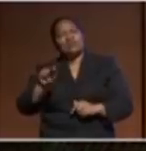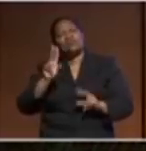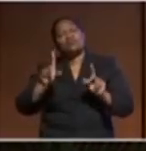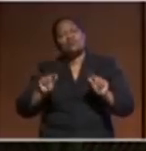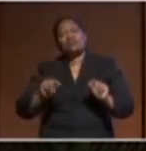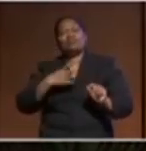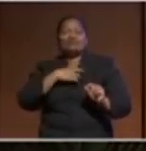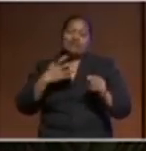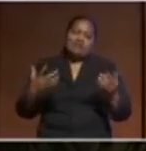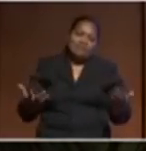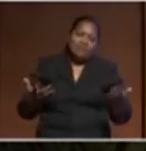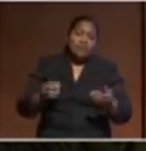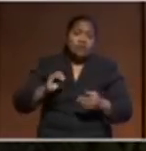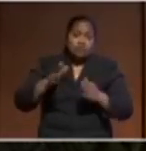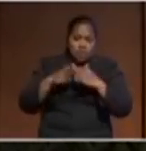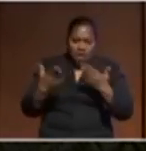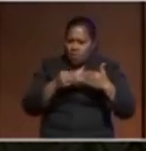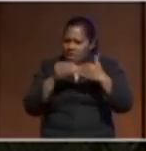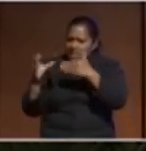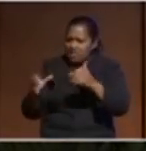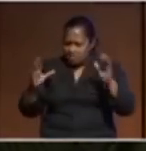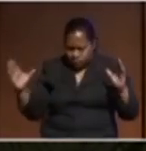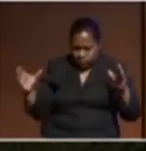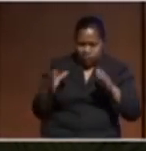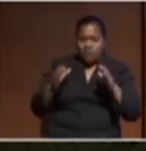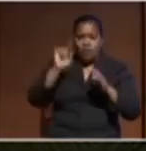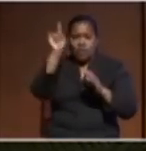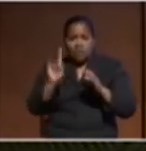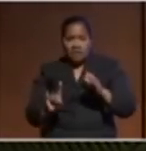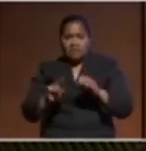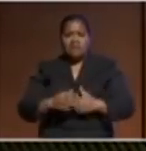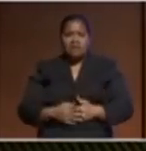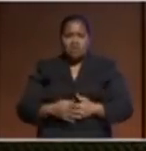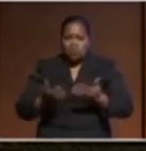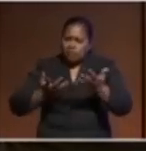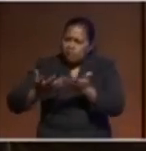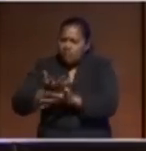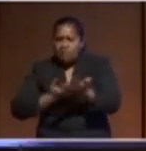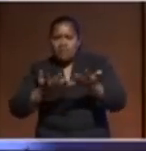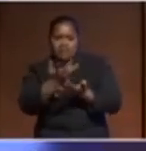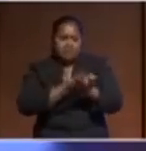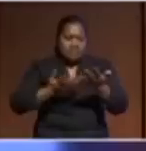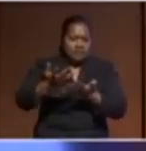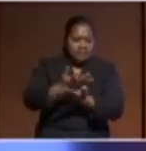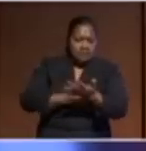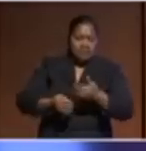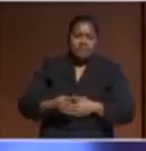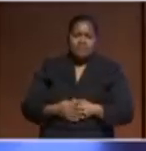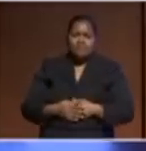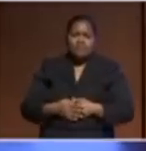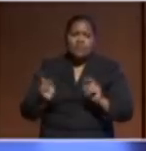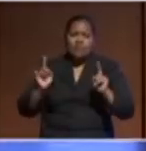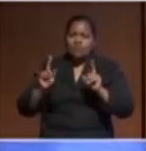But if you look at what leaders are coming together today to address advocacy on climate